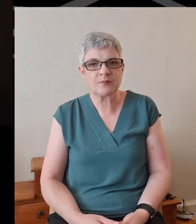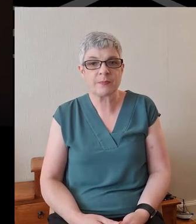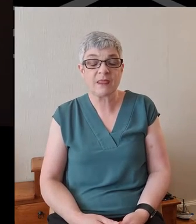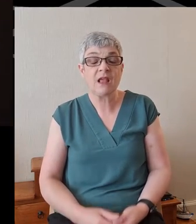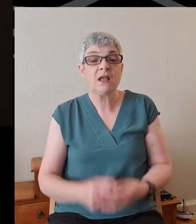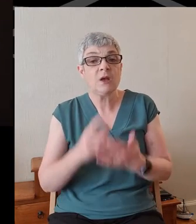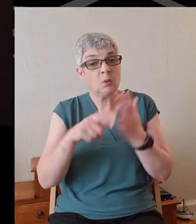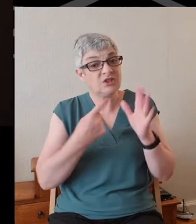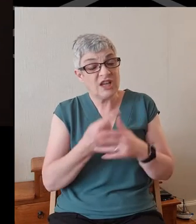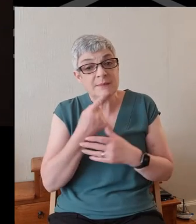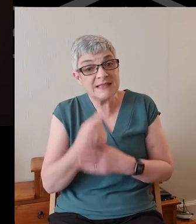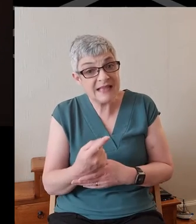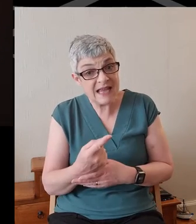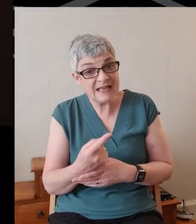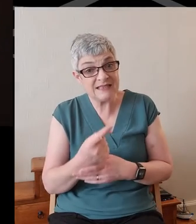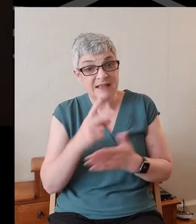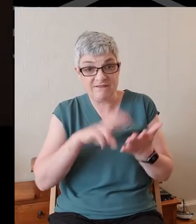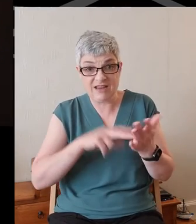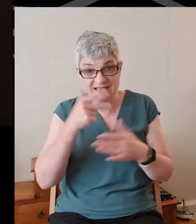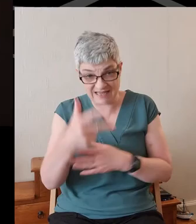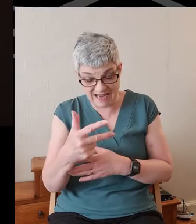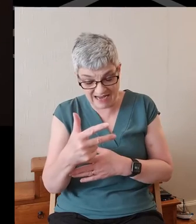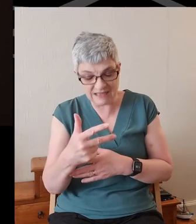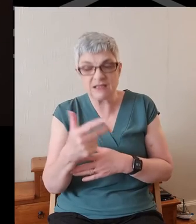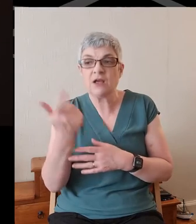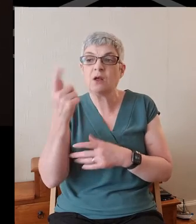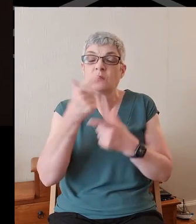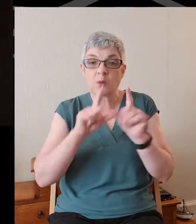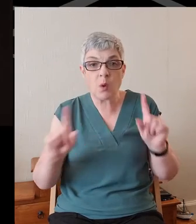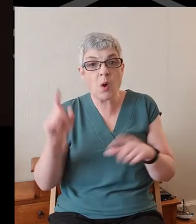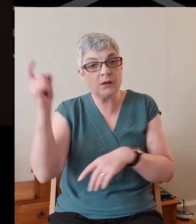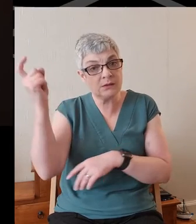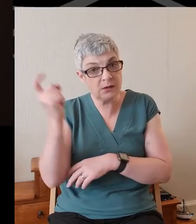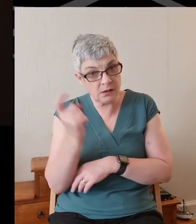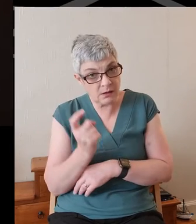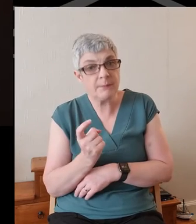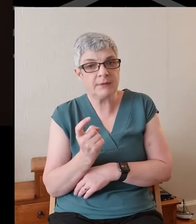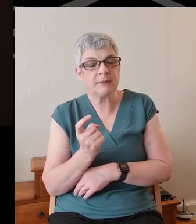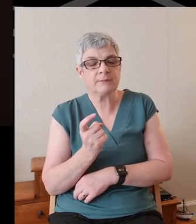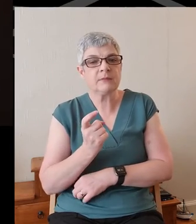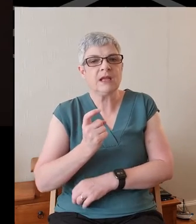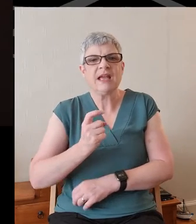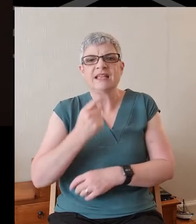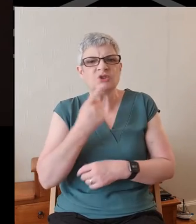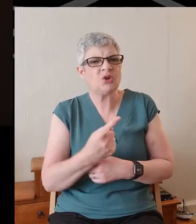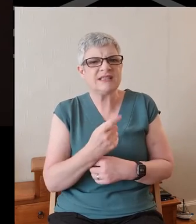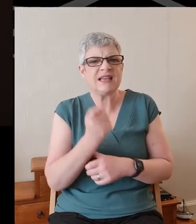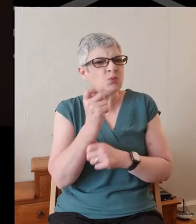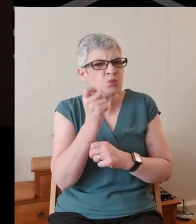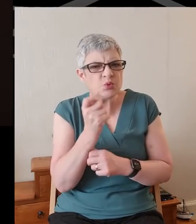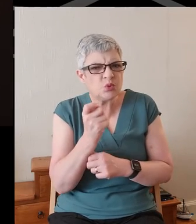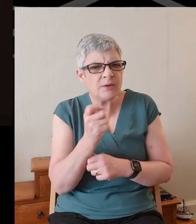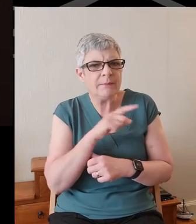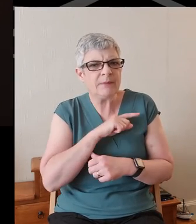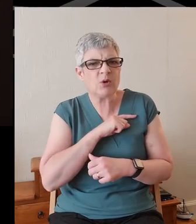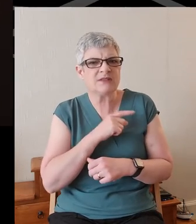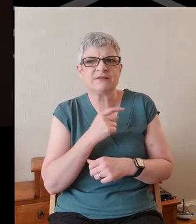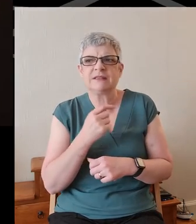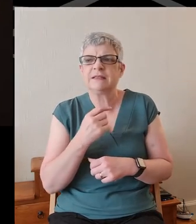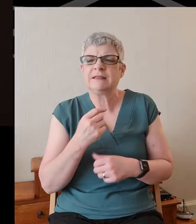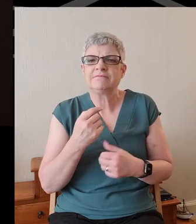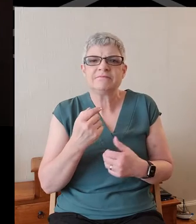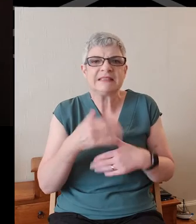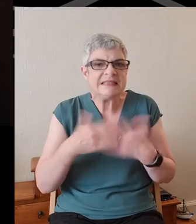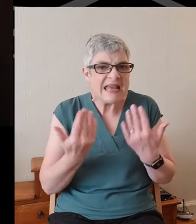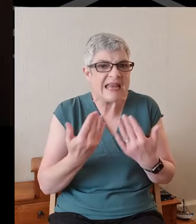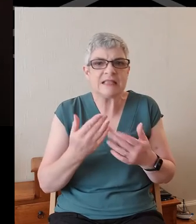When James says, verse 8, that the Lord's coming is near, he's not saying that it must be very soon in terms of days, months, or years.